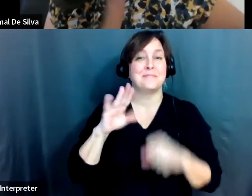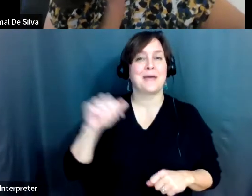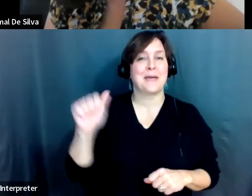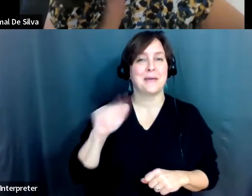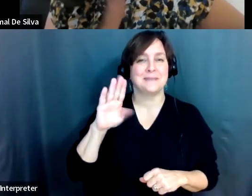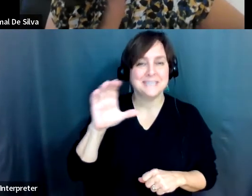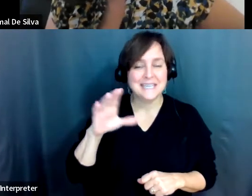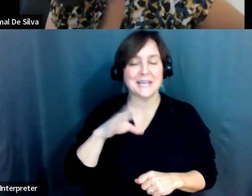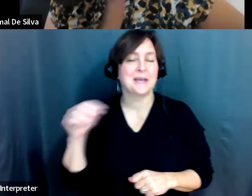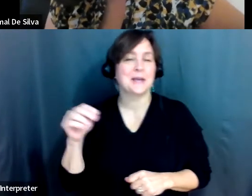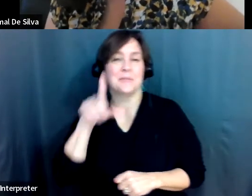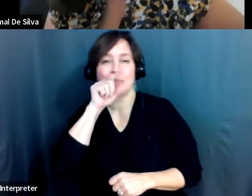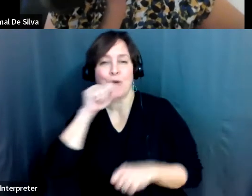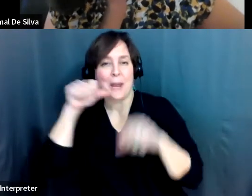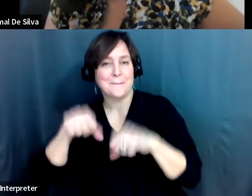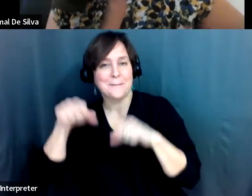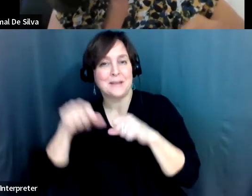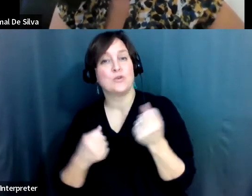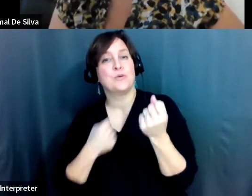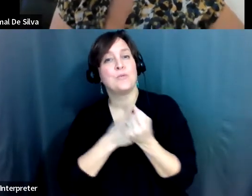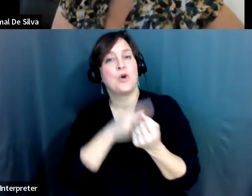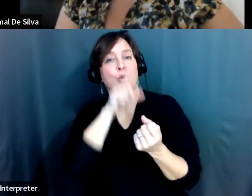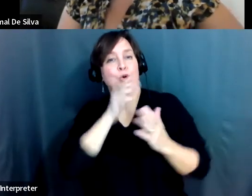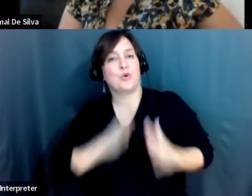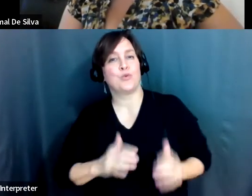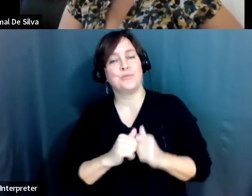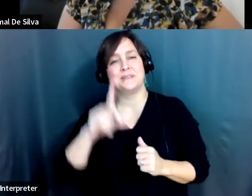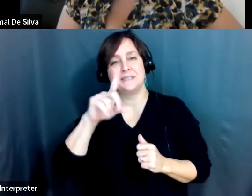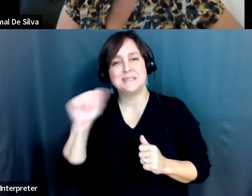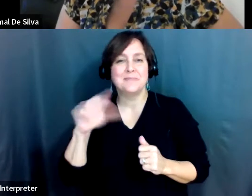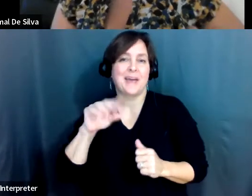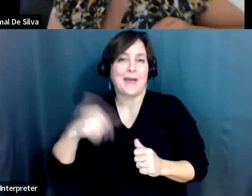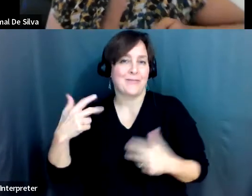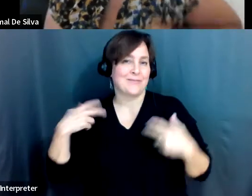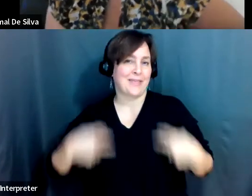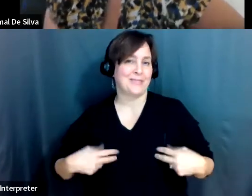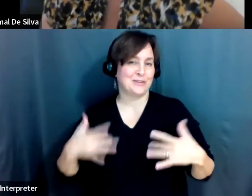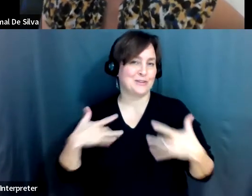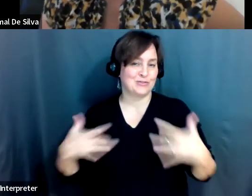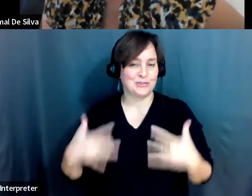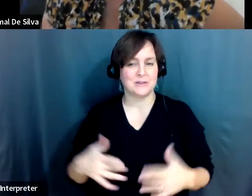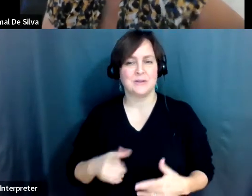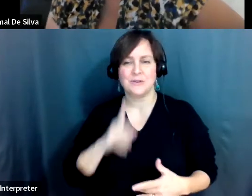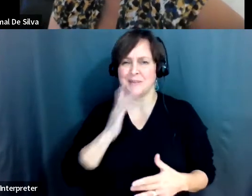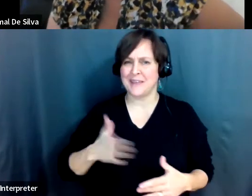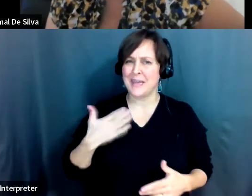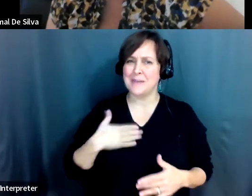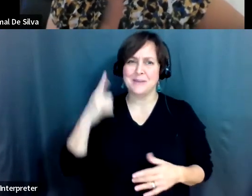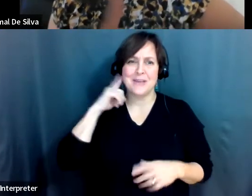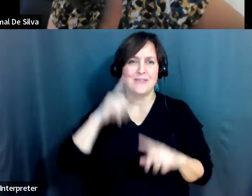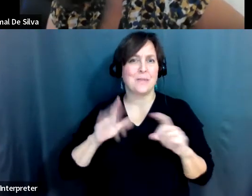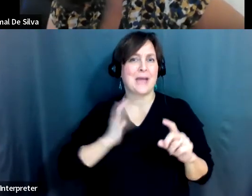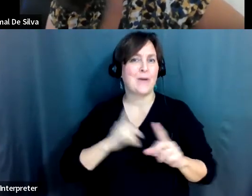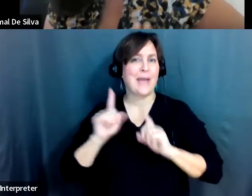support birders with disabilities and other health concerns. It's been such a pleasure hearing from some of our attendees over these